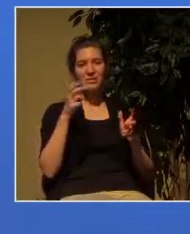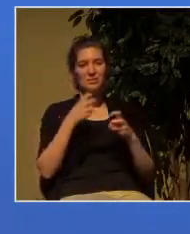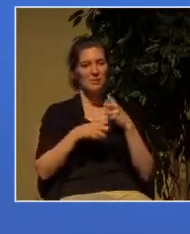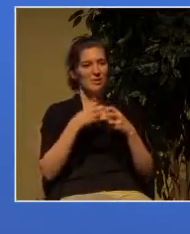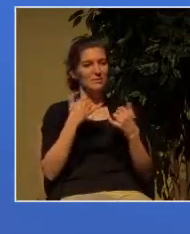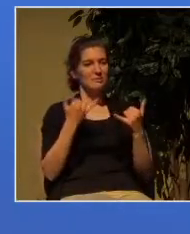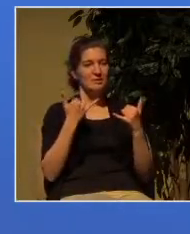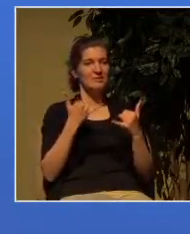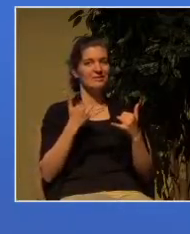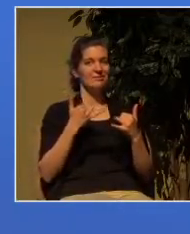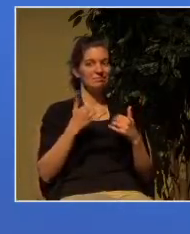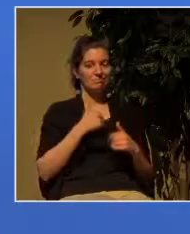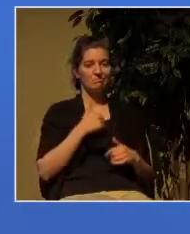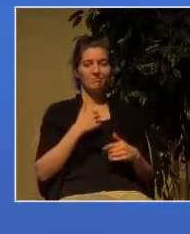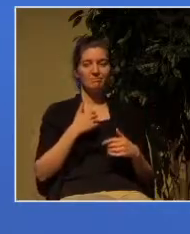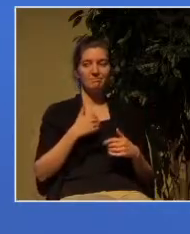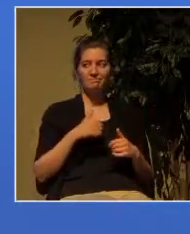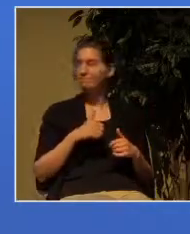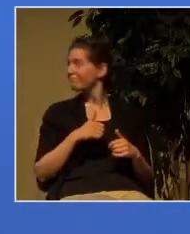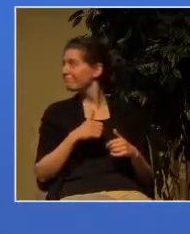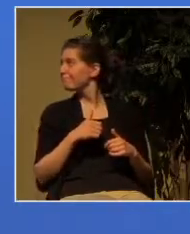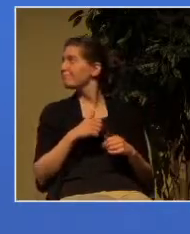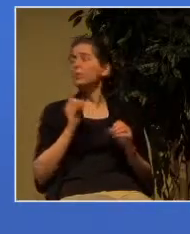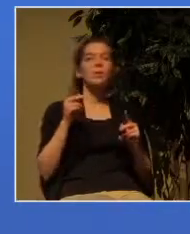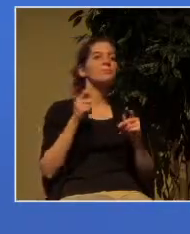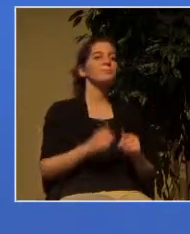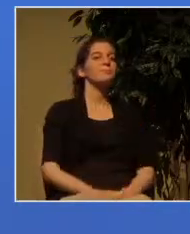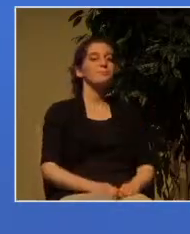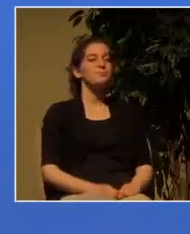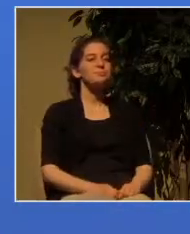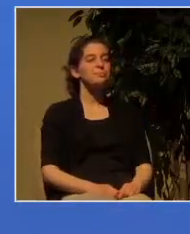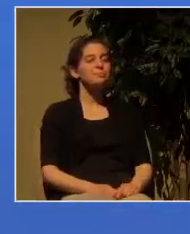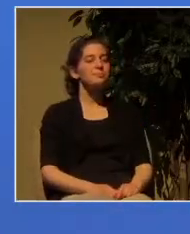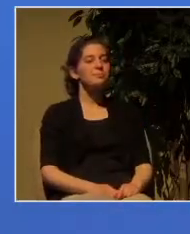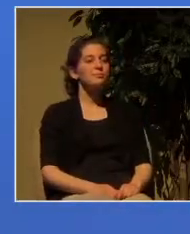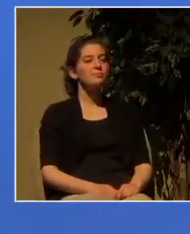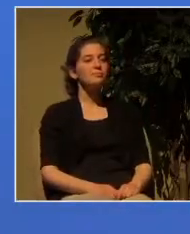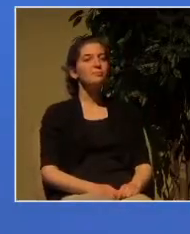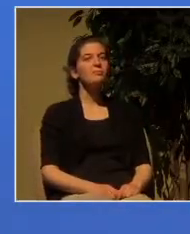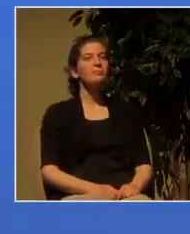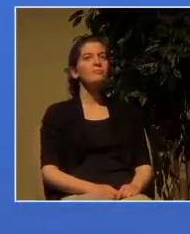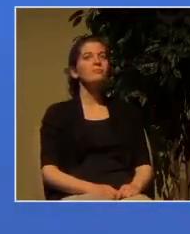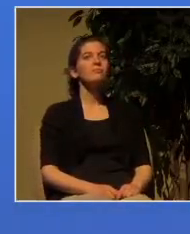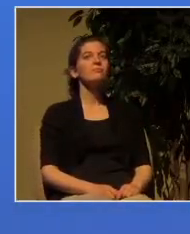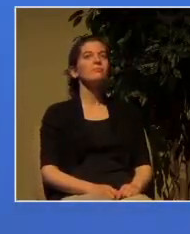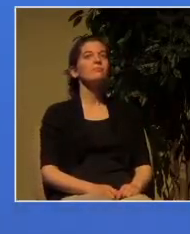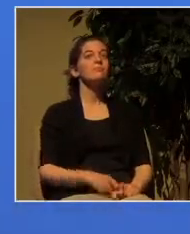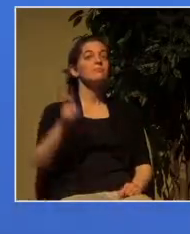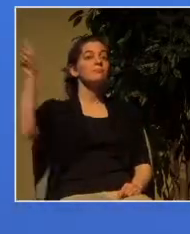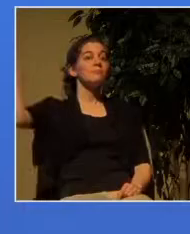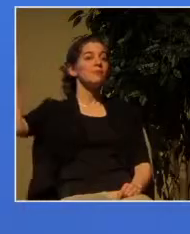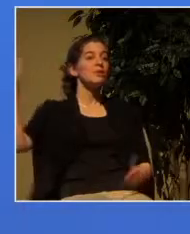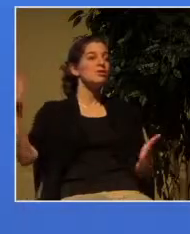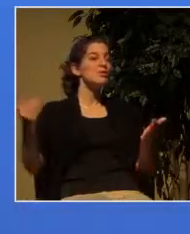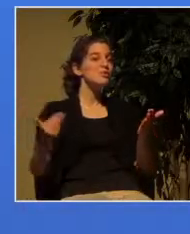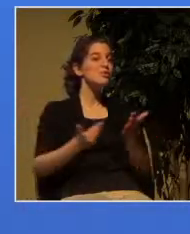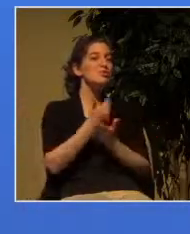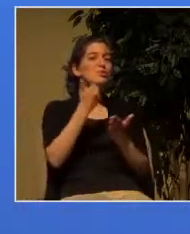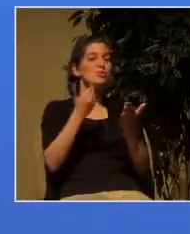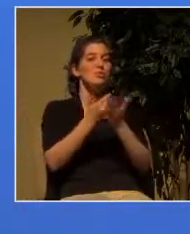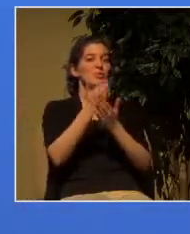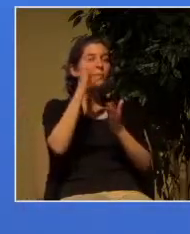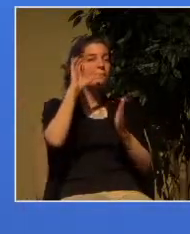given us trouble up there here is a new version of the broad and the narrow way